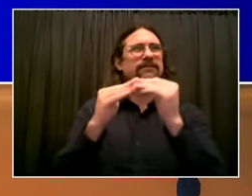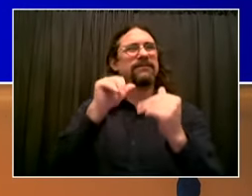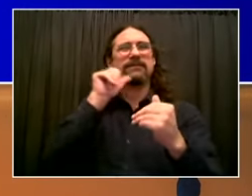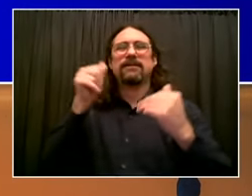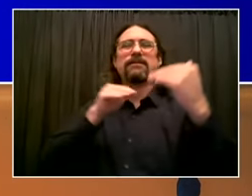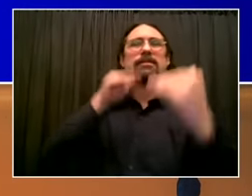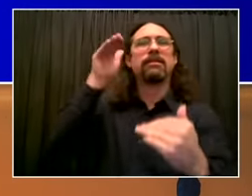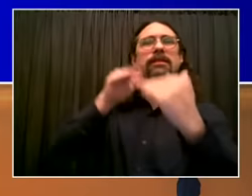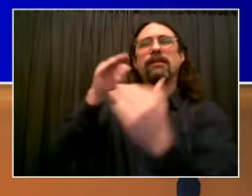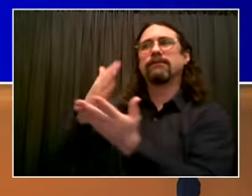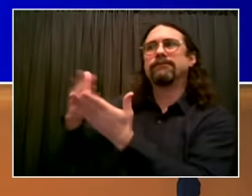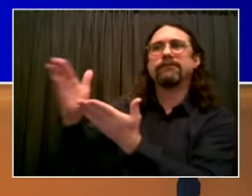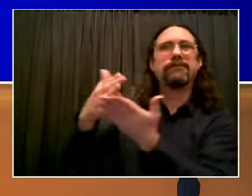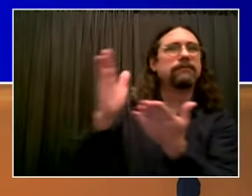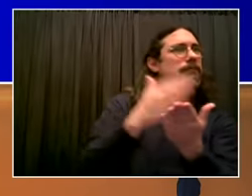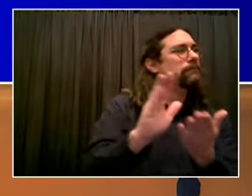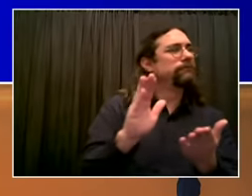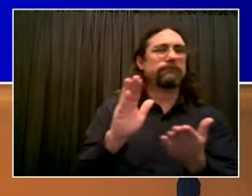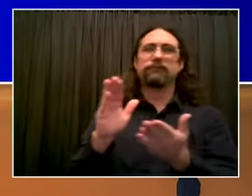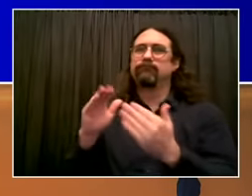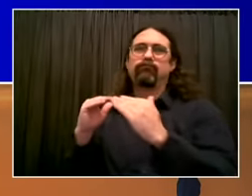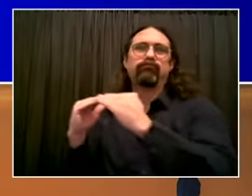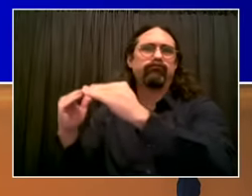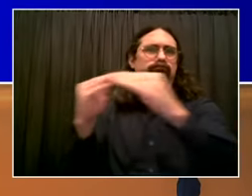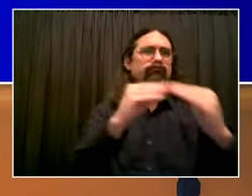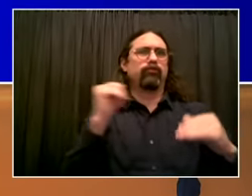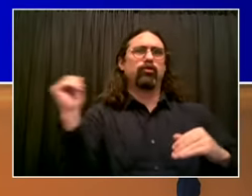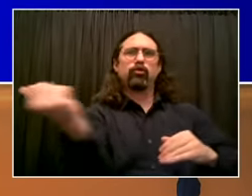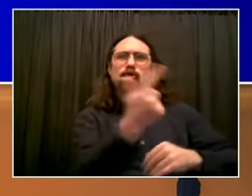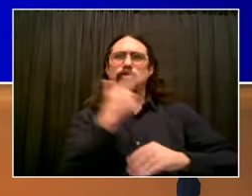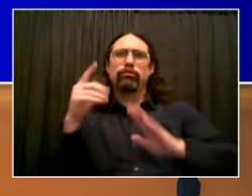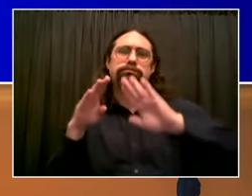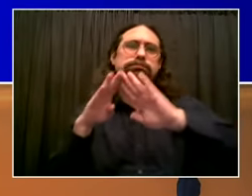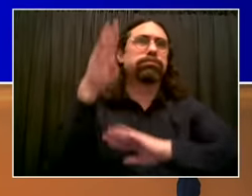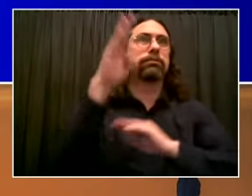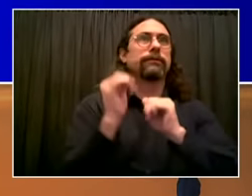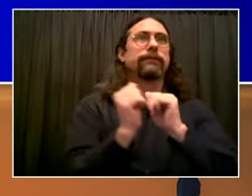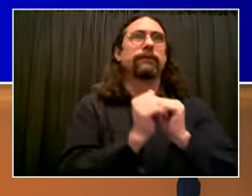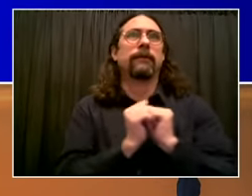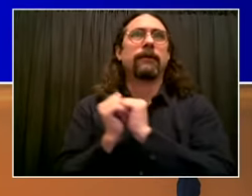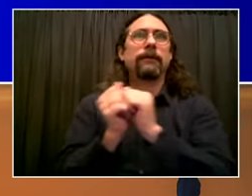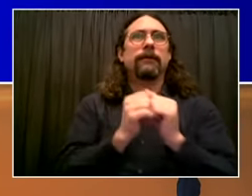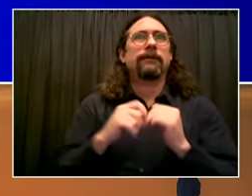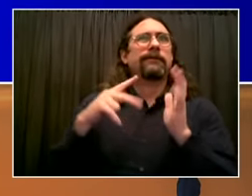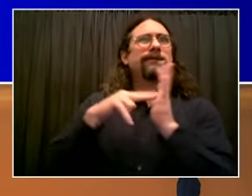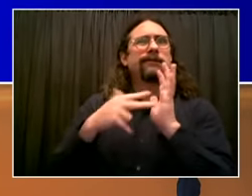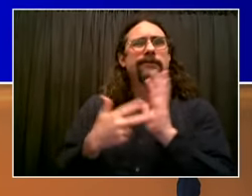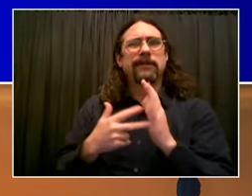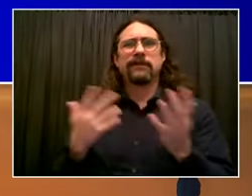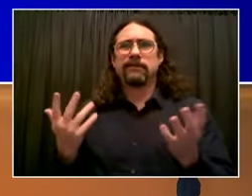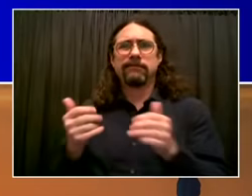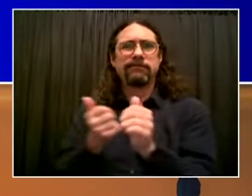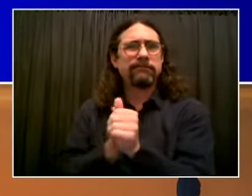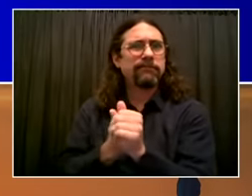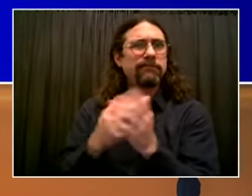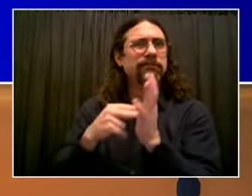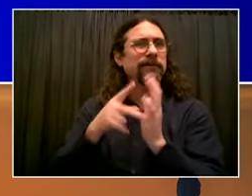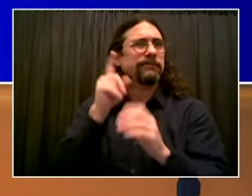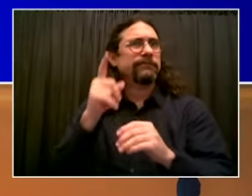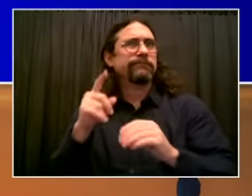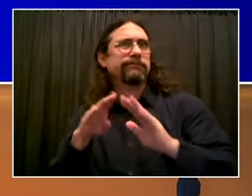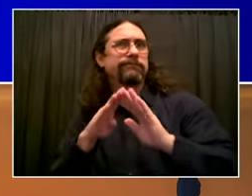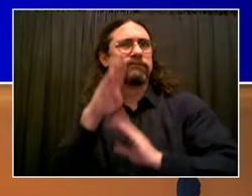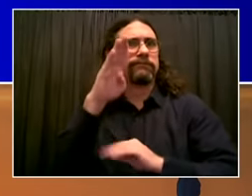recovery that brings back livelihoods, brings back jobs. It means a recovery that reaches every part of all five boroughs. It means a recovery full of equity.